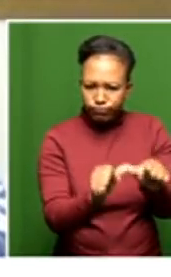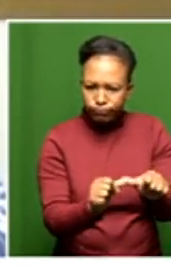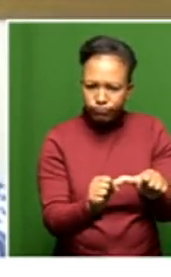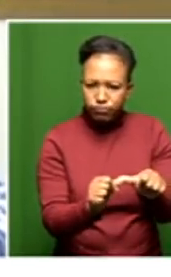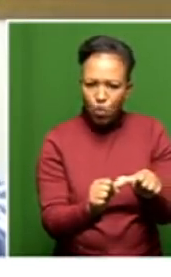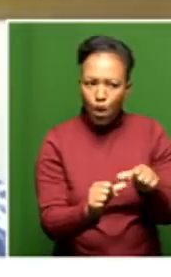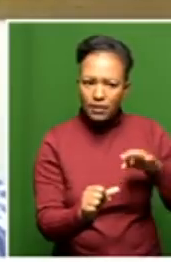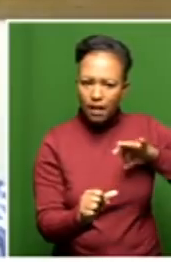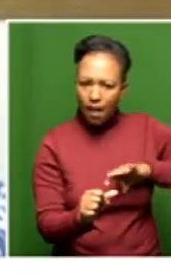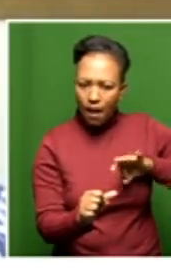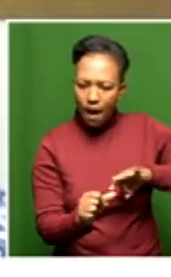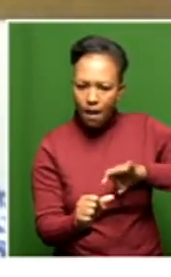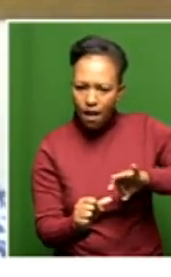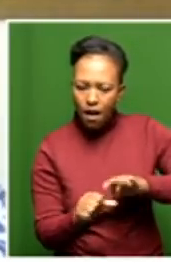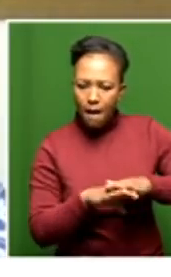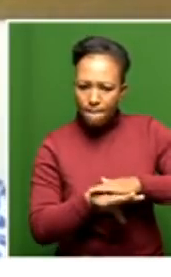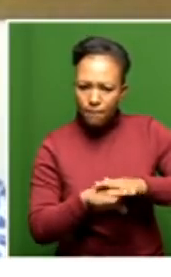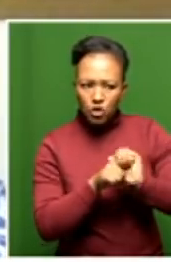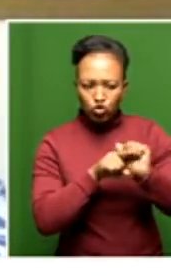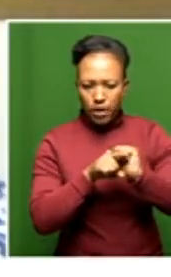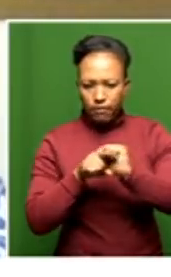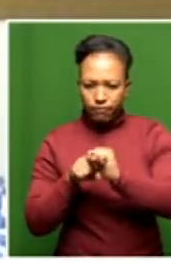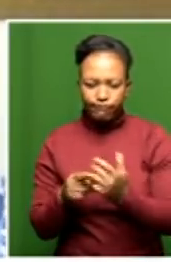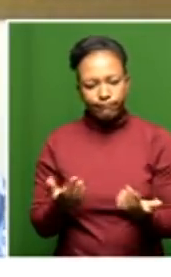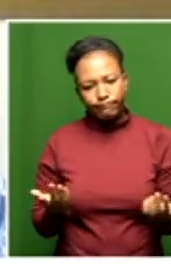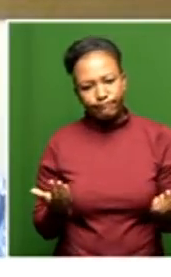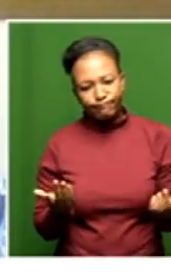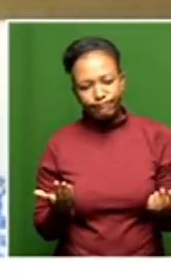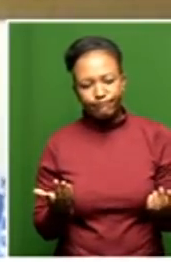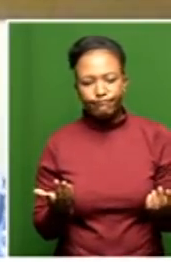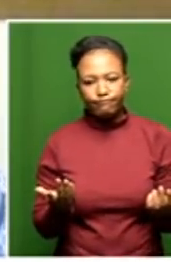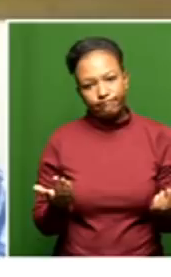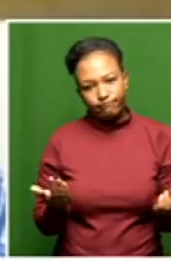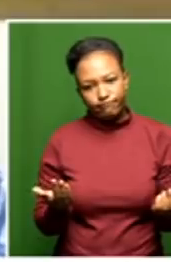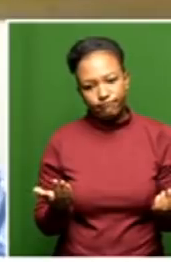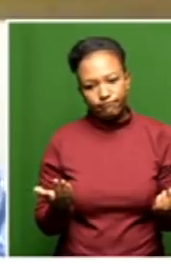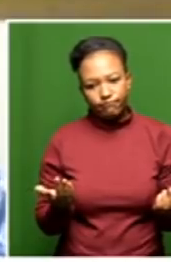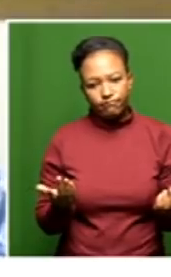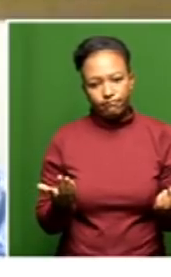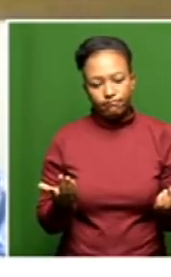earning their salaries, receiving basic training for caregivers that you need.